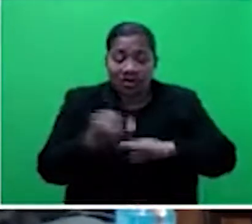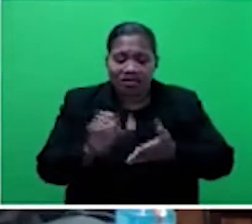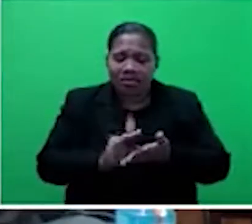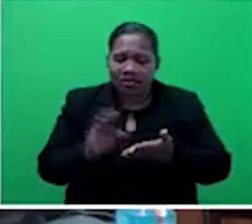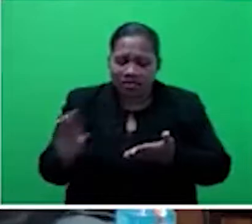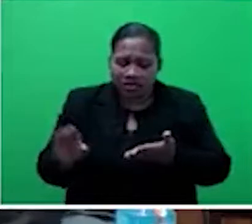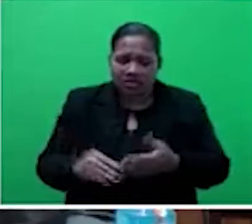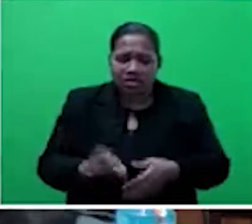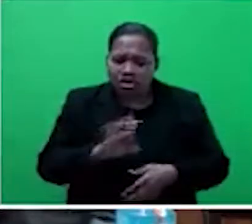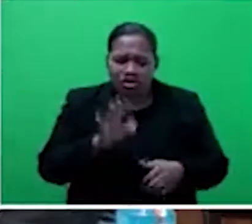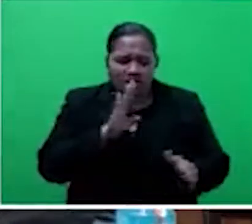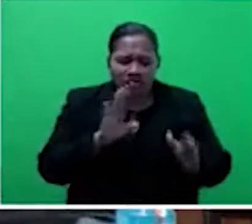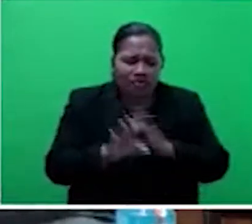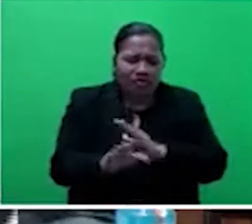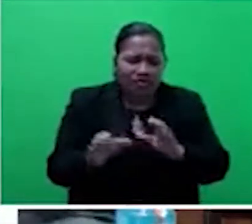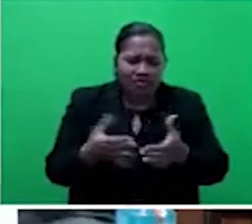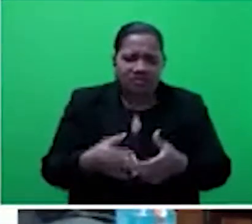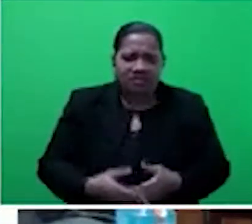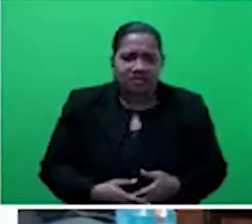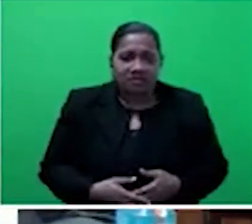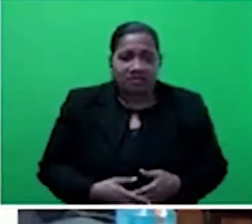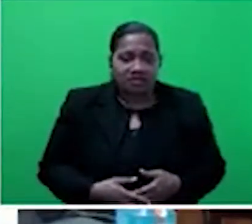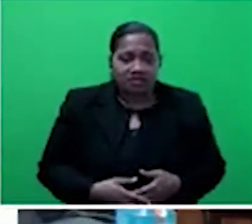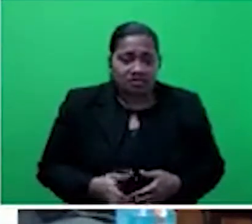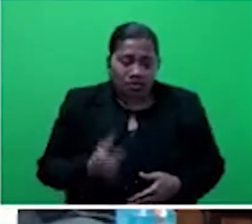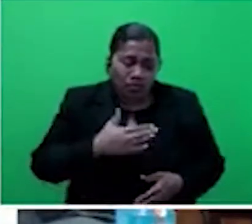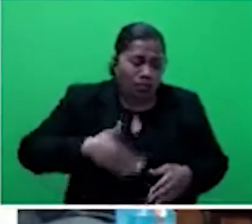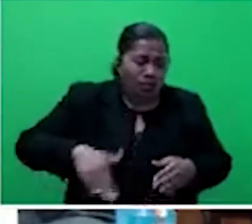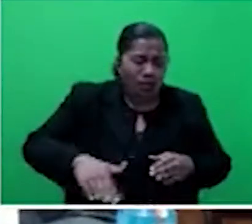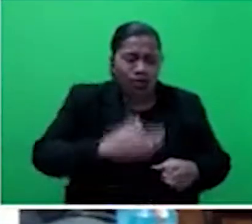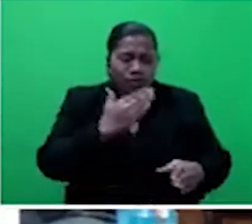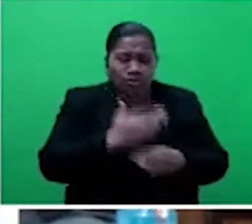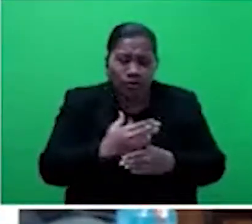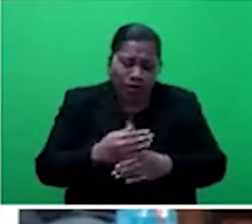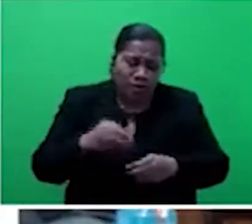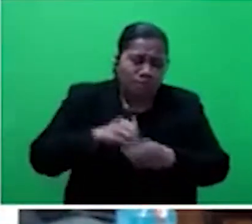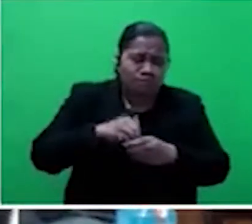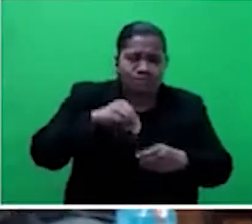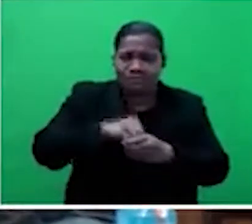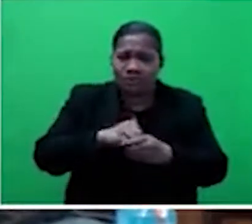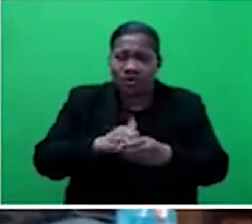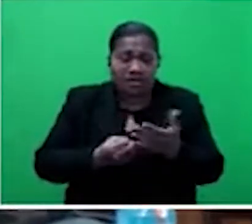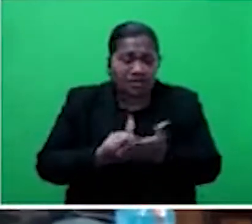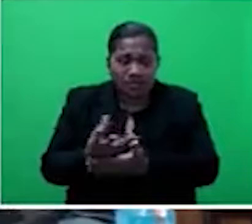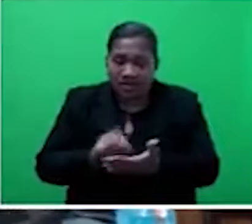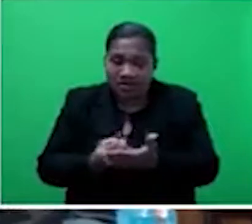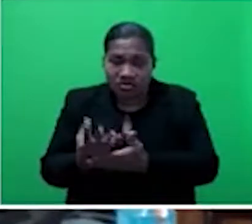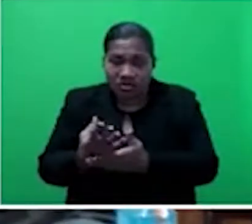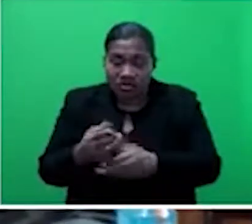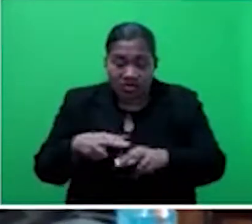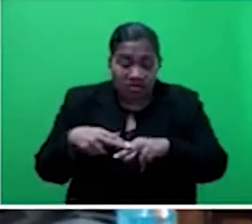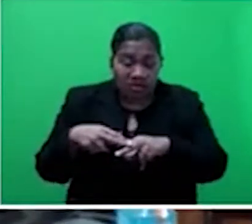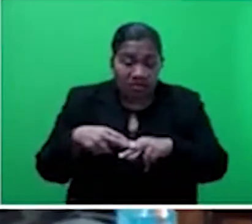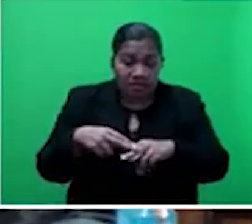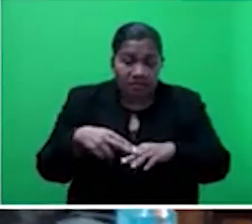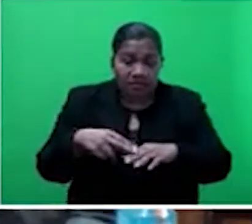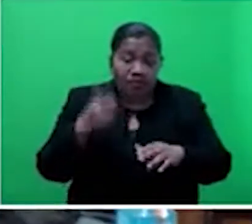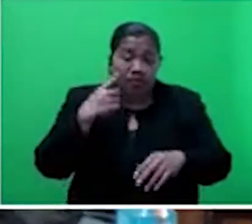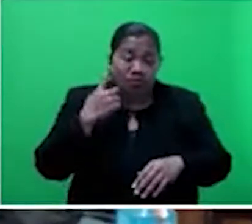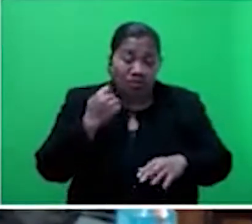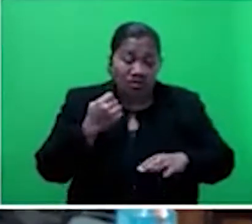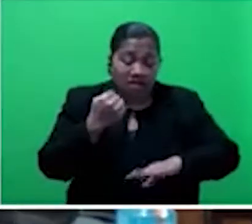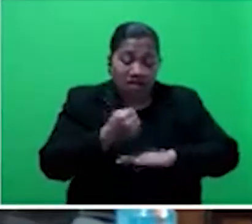not a private entity. The entire operations and capital expenditure of Water Authority Fiji is funded by government. And, of course,